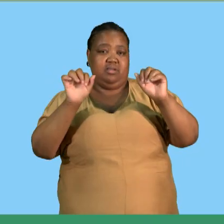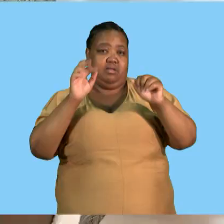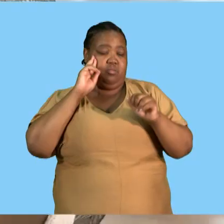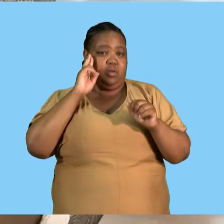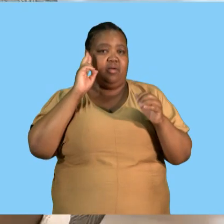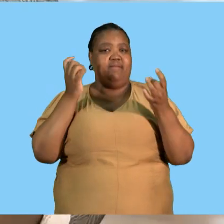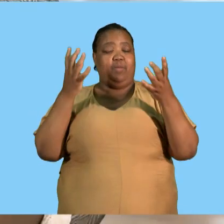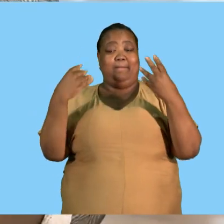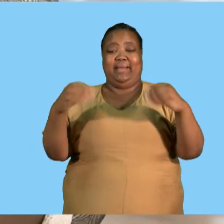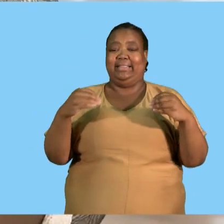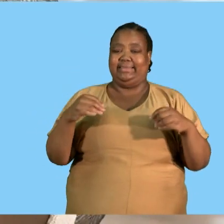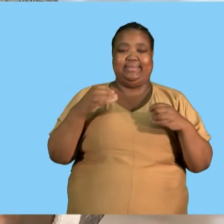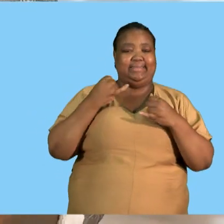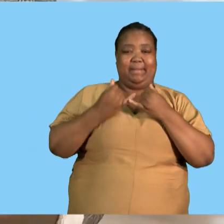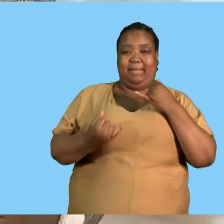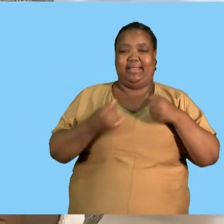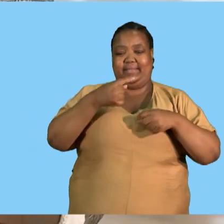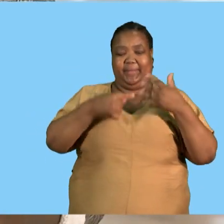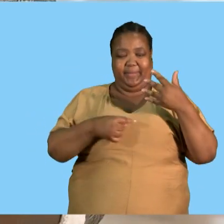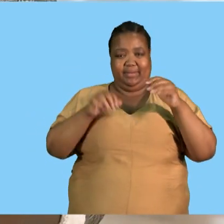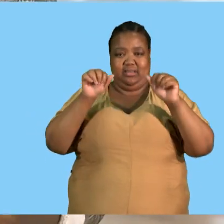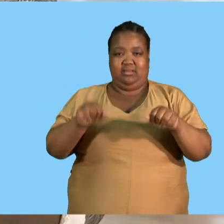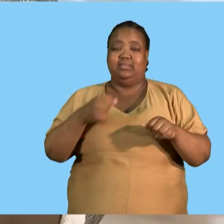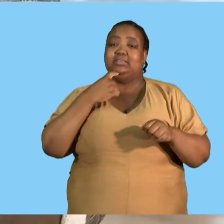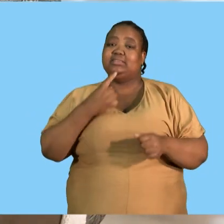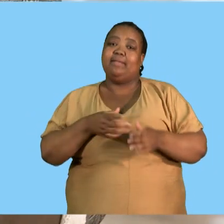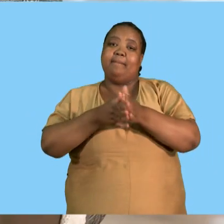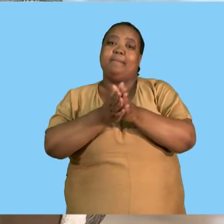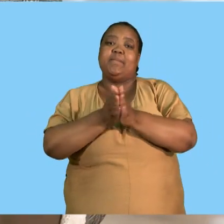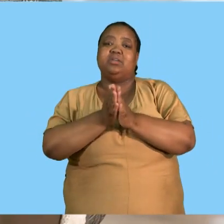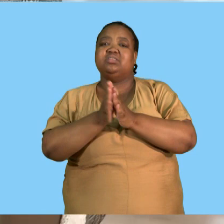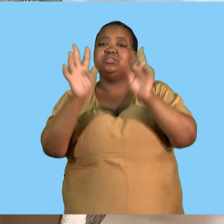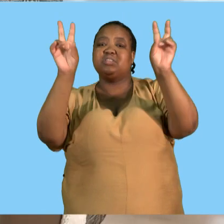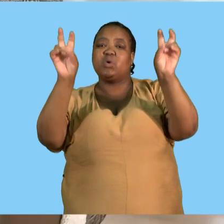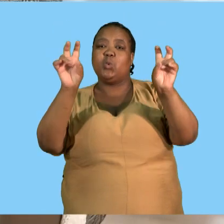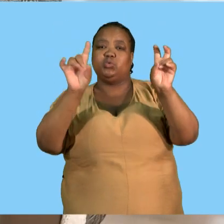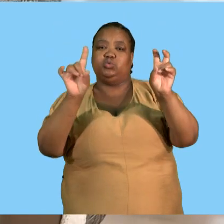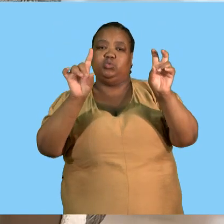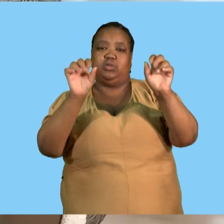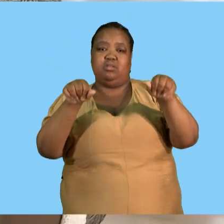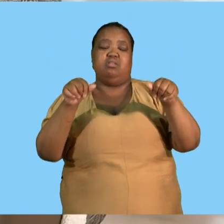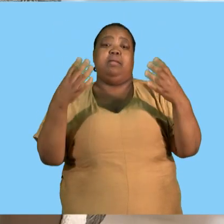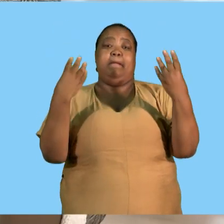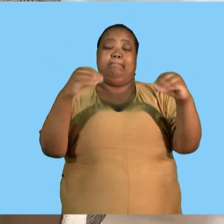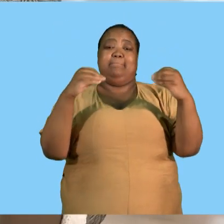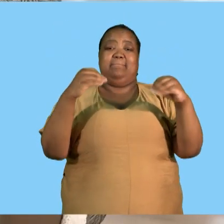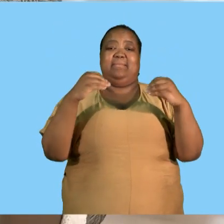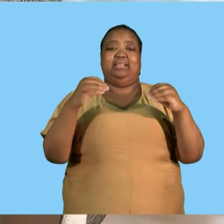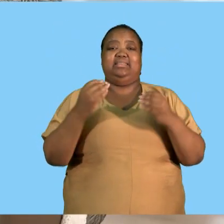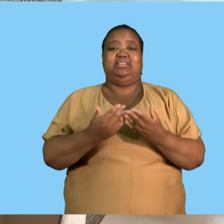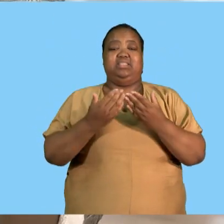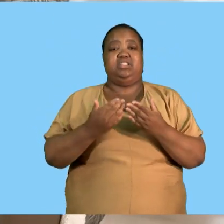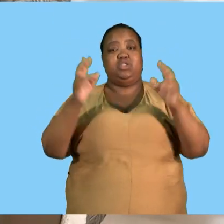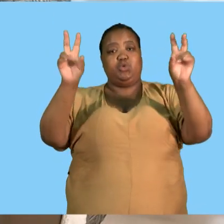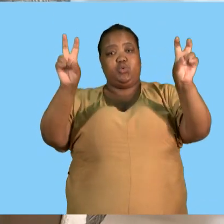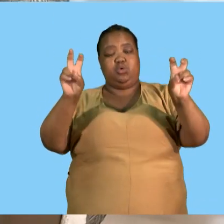is going wrong in this business and then it says here motivate by quoting what do we know about quoting in business studies when you quote